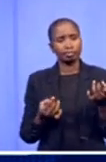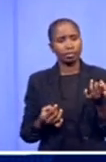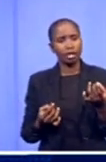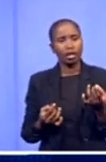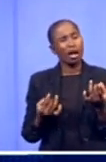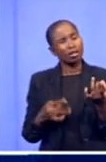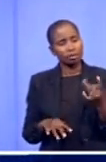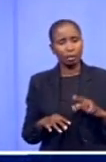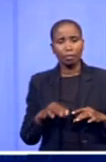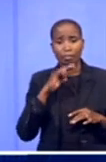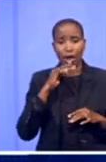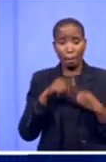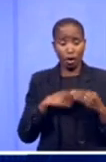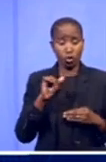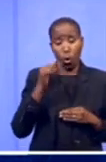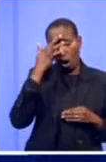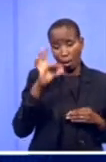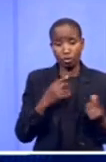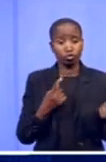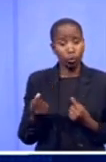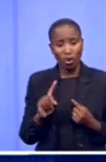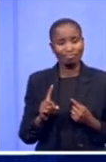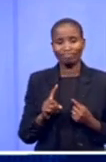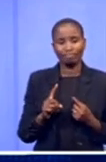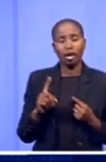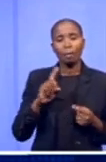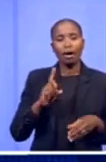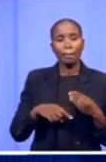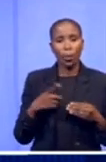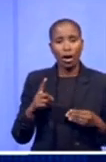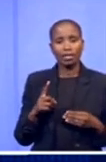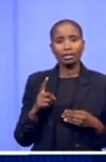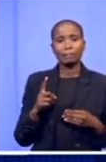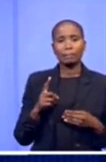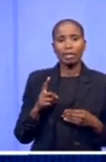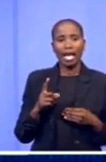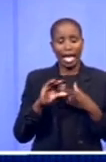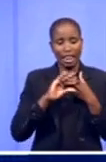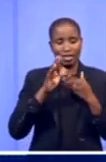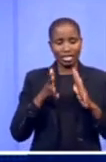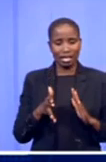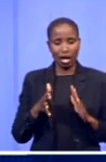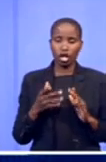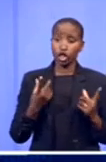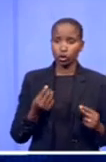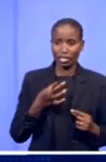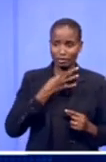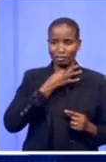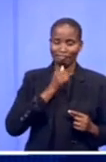that any investor takes a risk when they enter into a market. And if that doesn't work out,